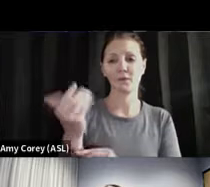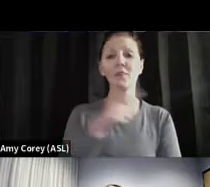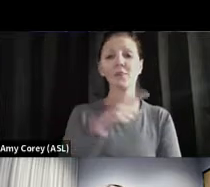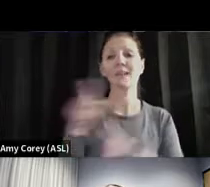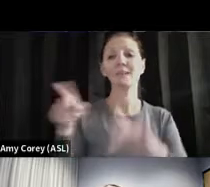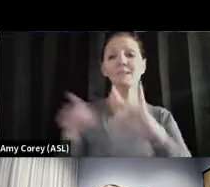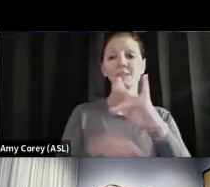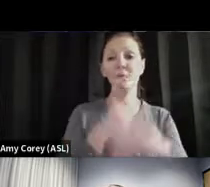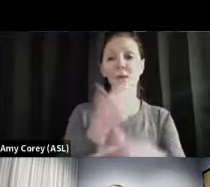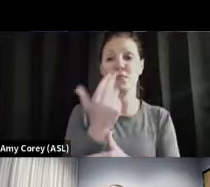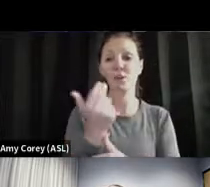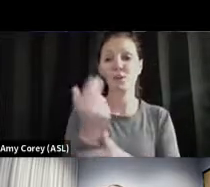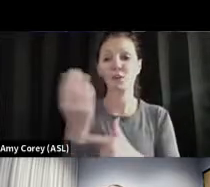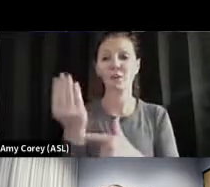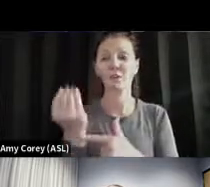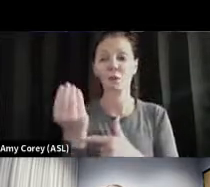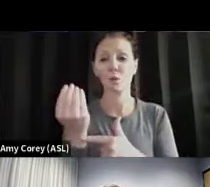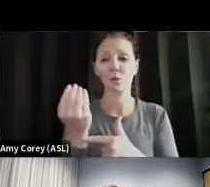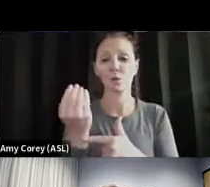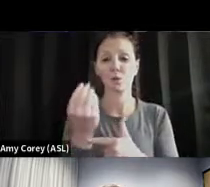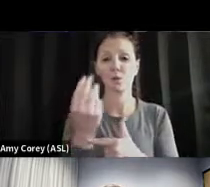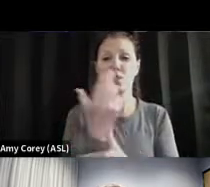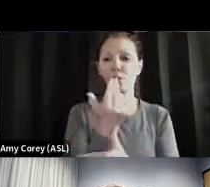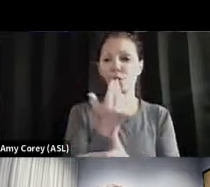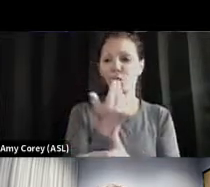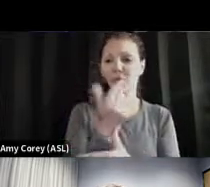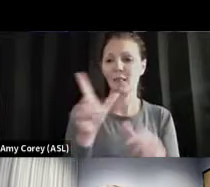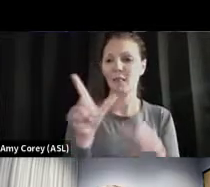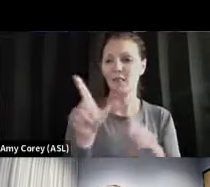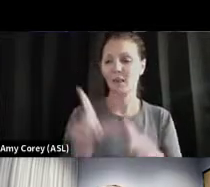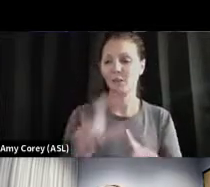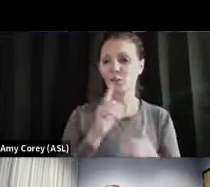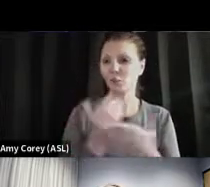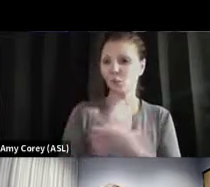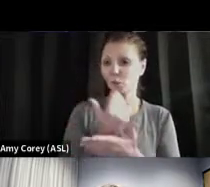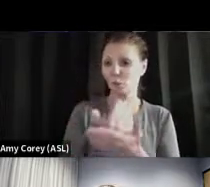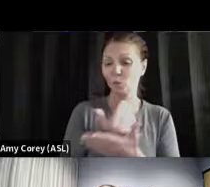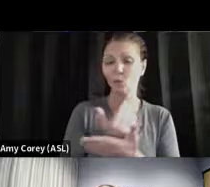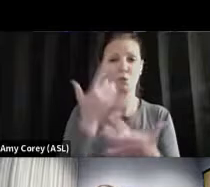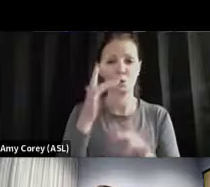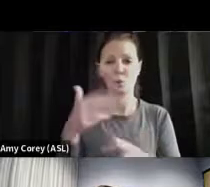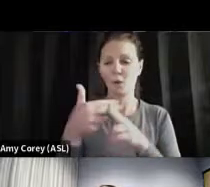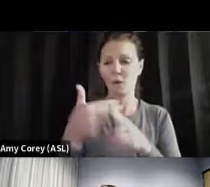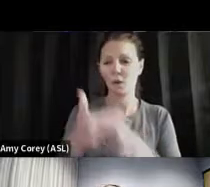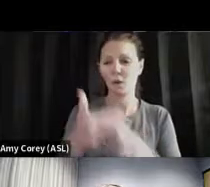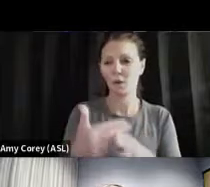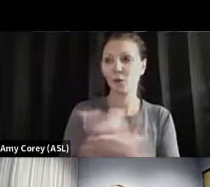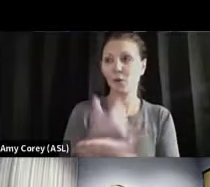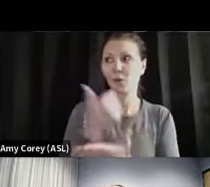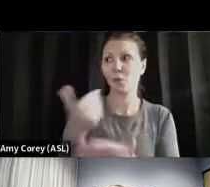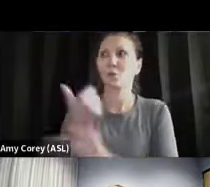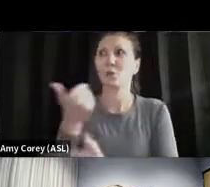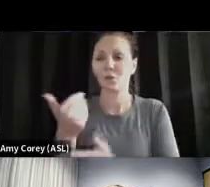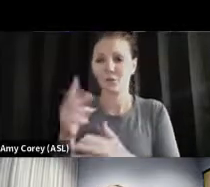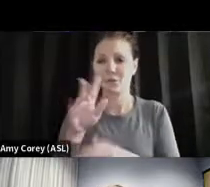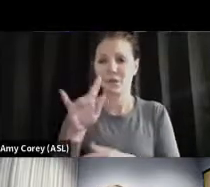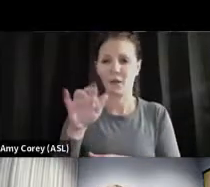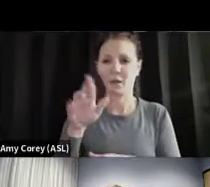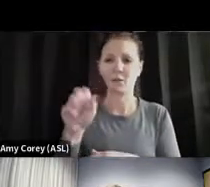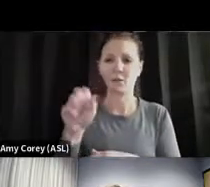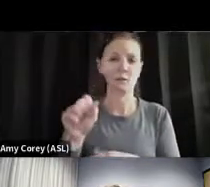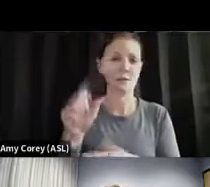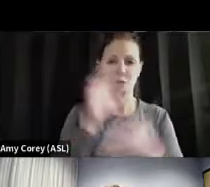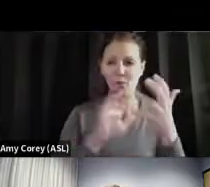14. The 13th letter of the Greek alphabet is new, and they didn't want to call it the new virus. was complicated. And the